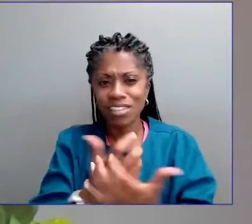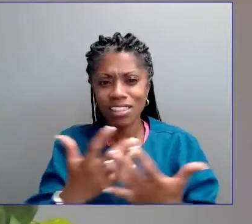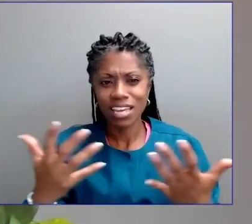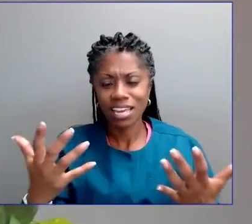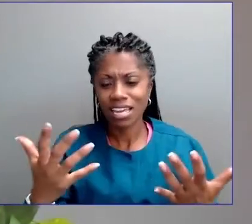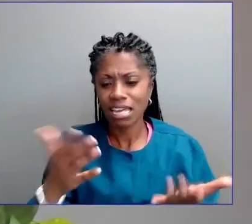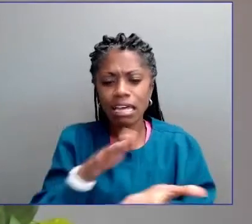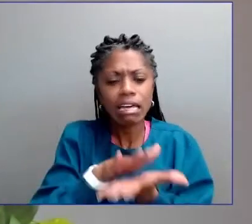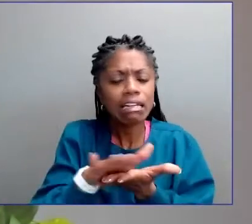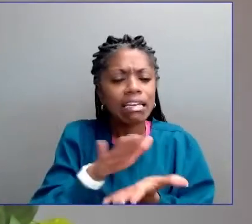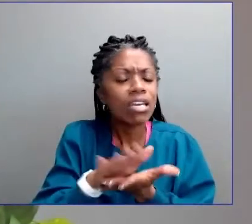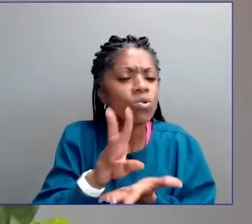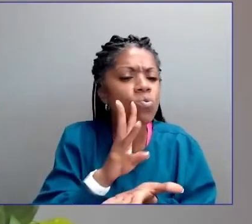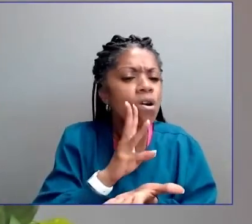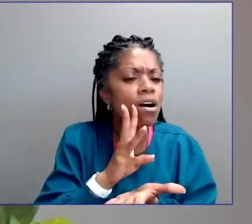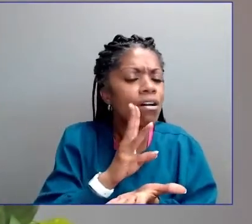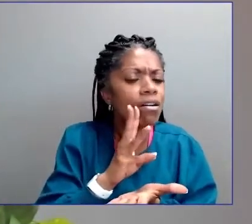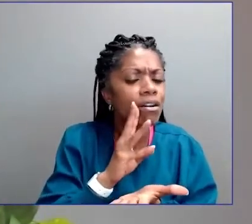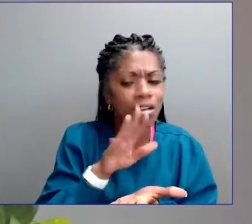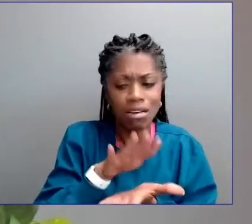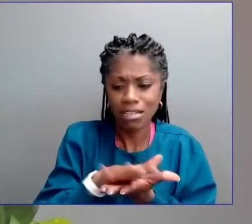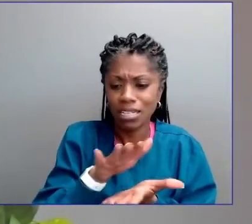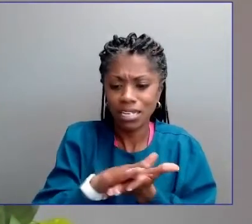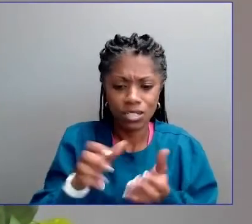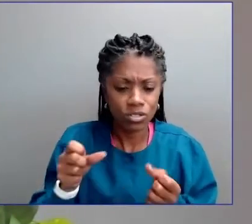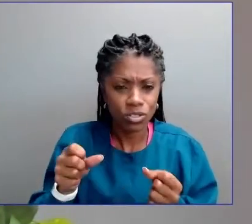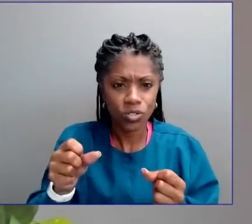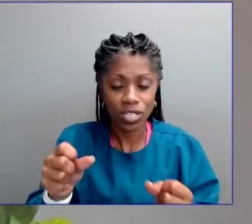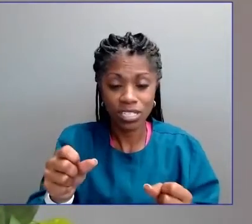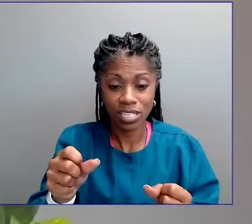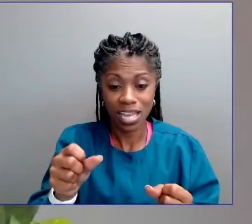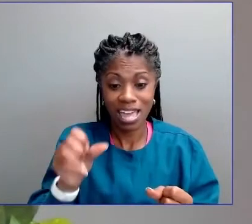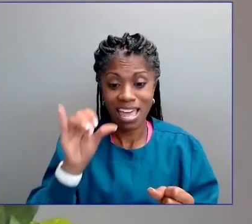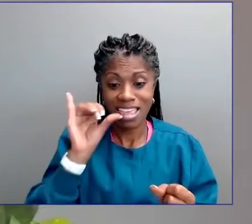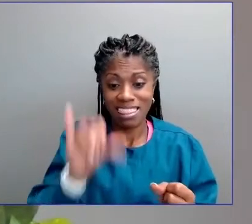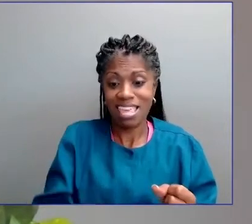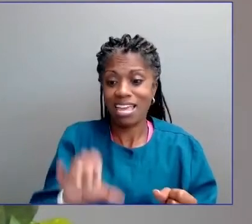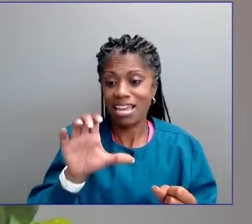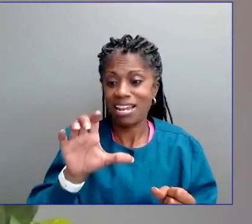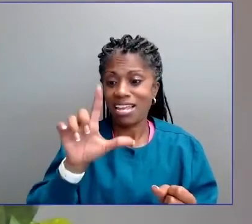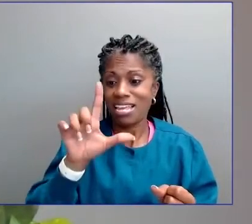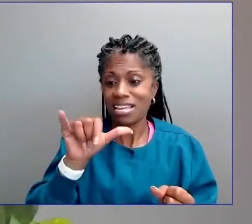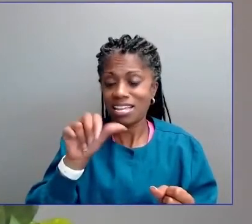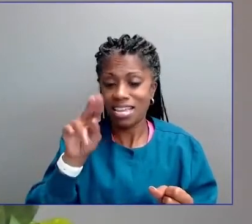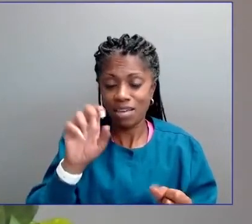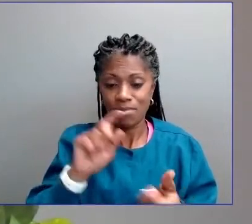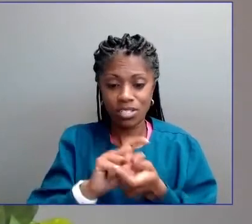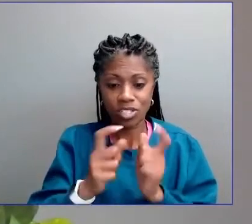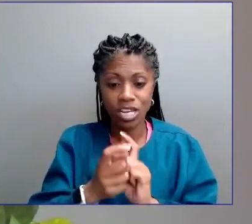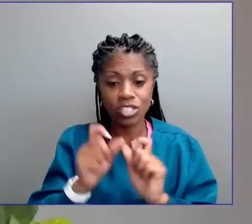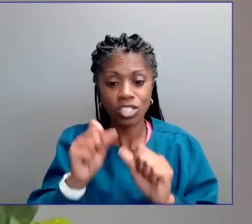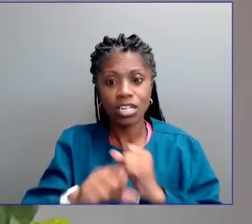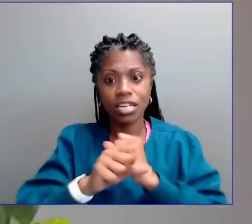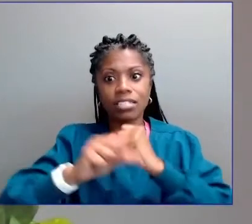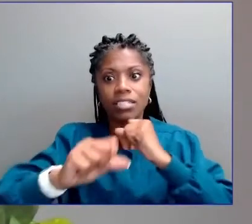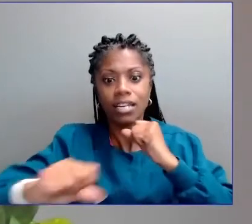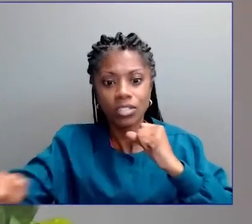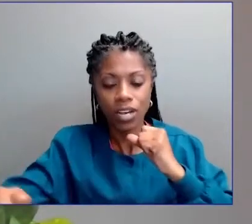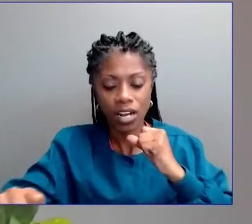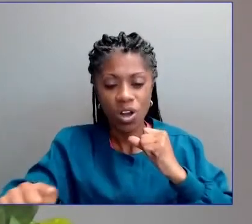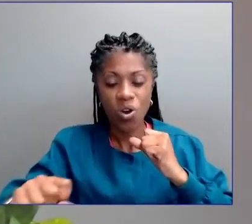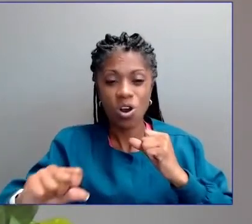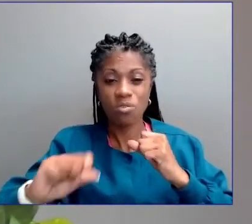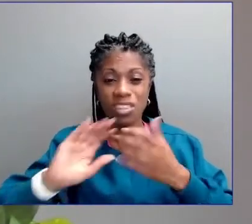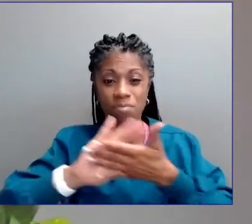water or sanitation, and exacerbates them or makes them worse. That's why I care about climate change and that's why I'm